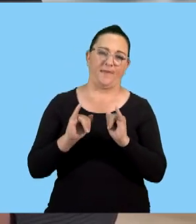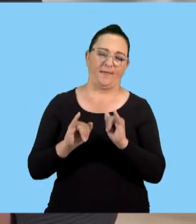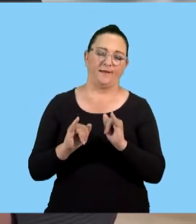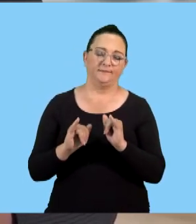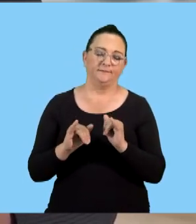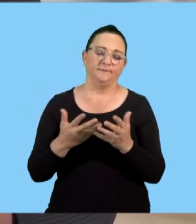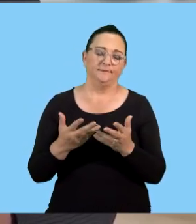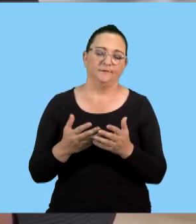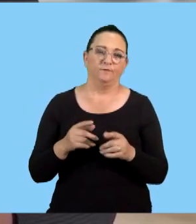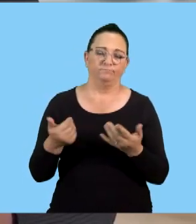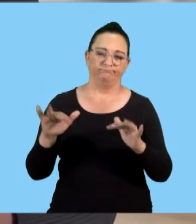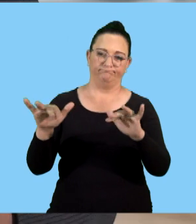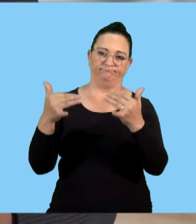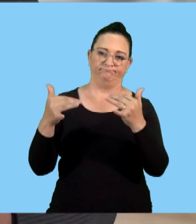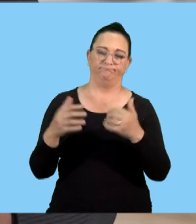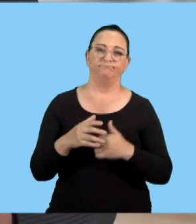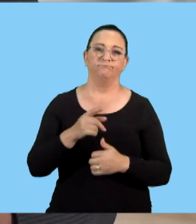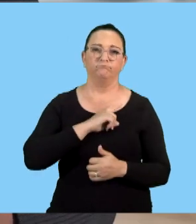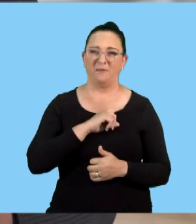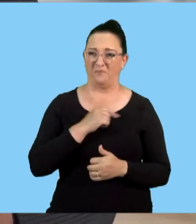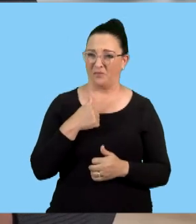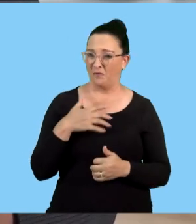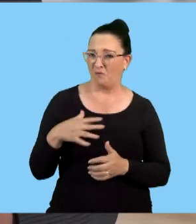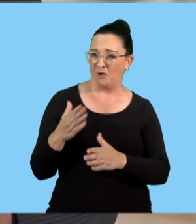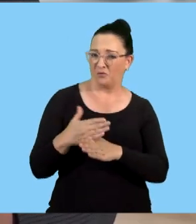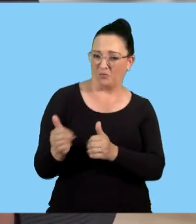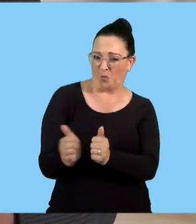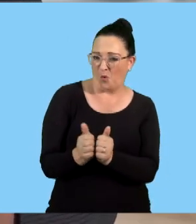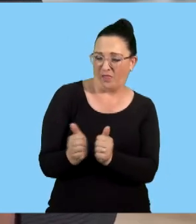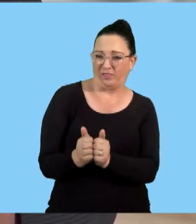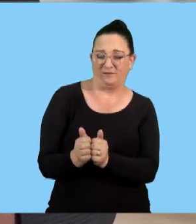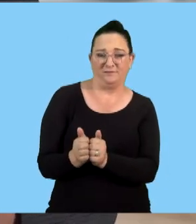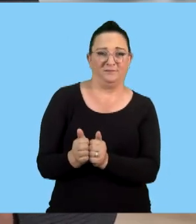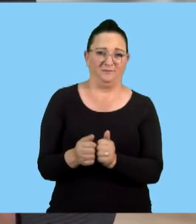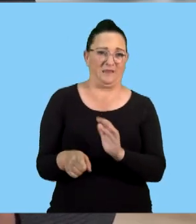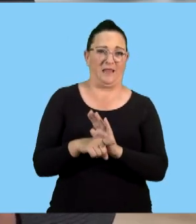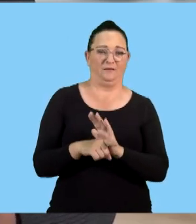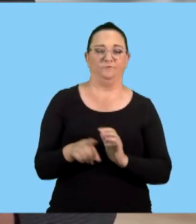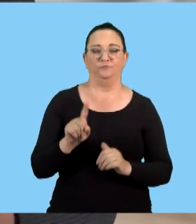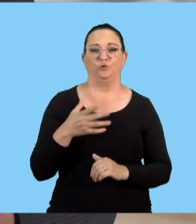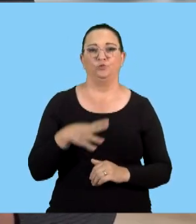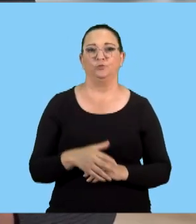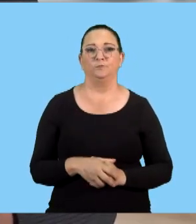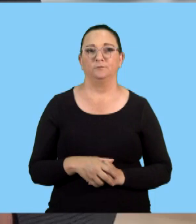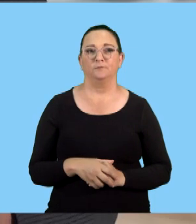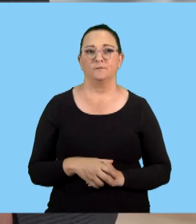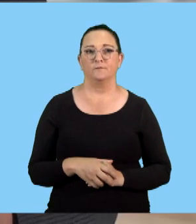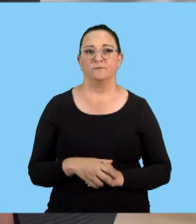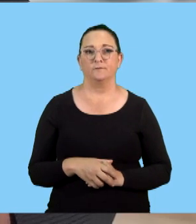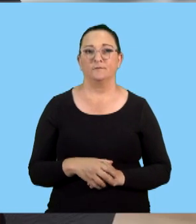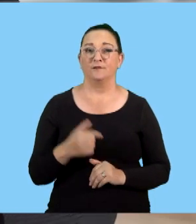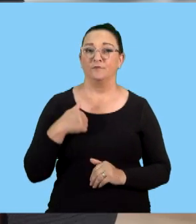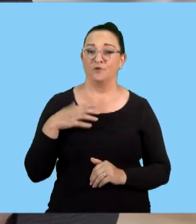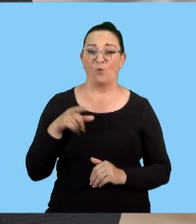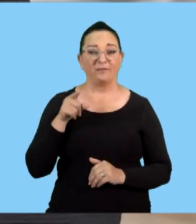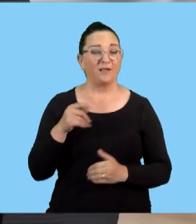bad image for the business. So nobody wants to be associated with such a business. All right. So if we